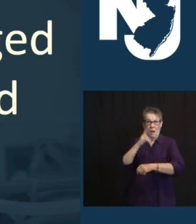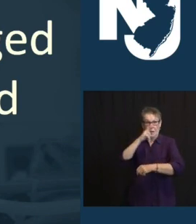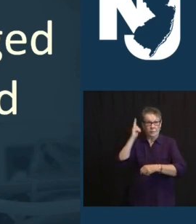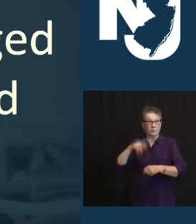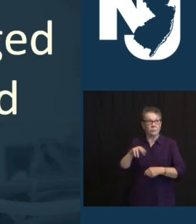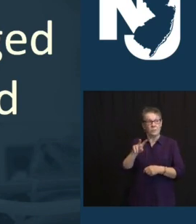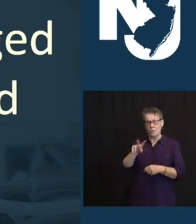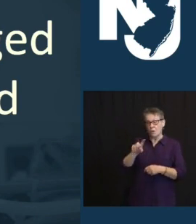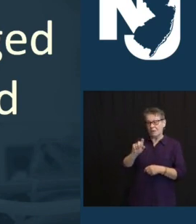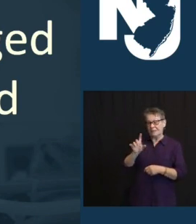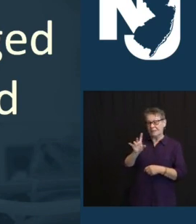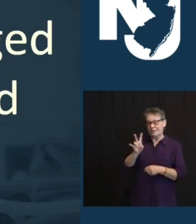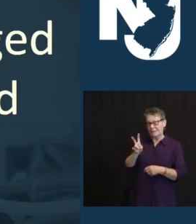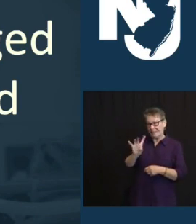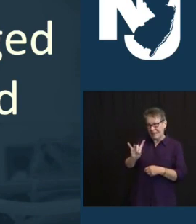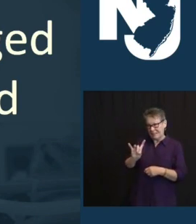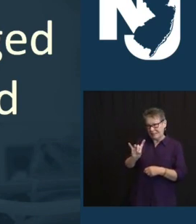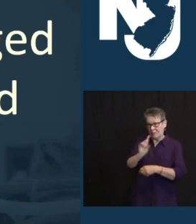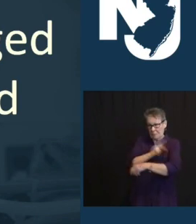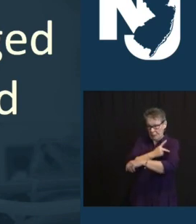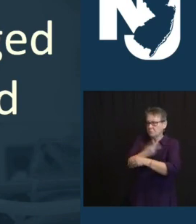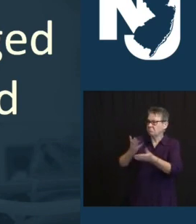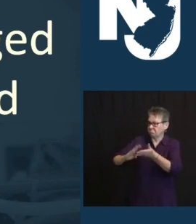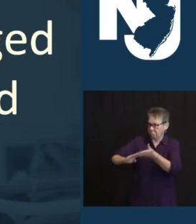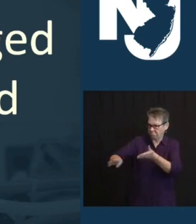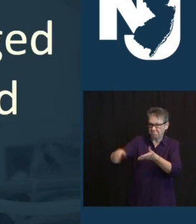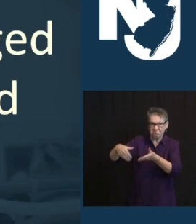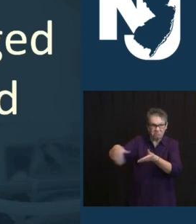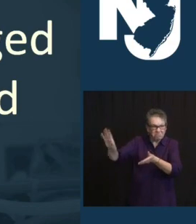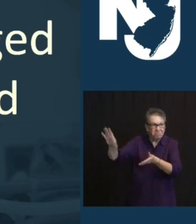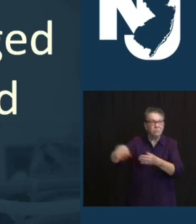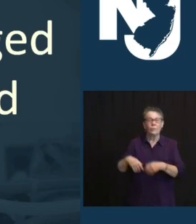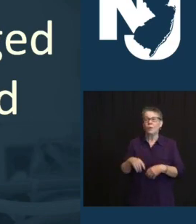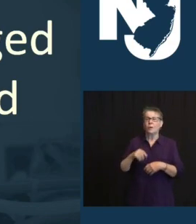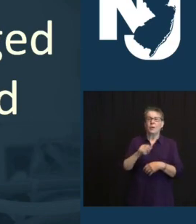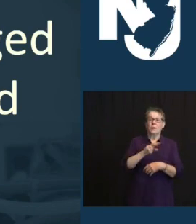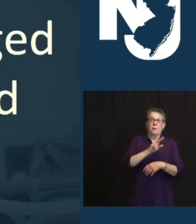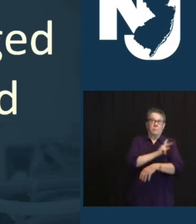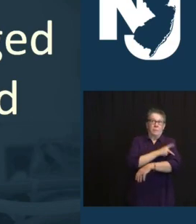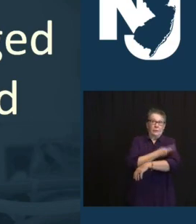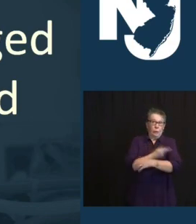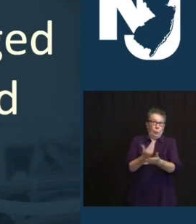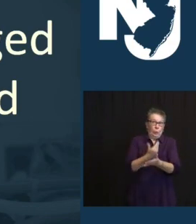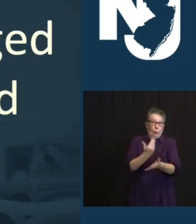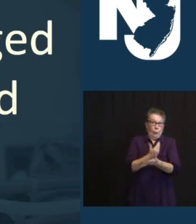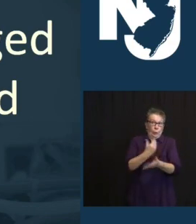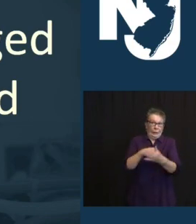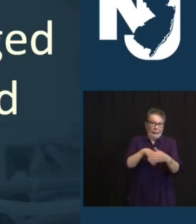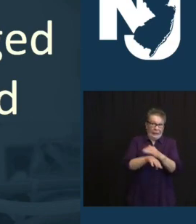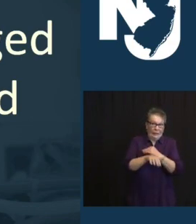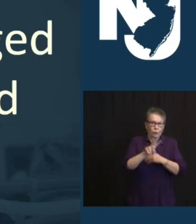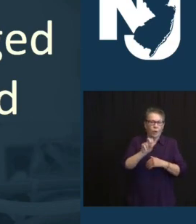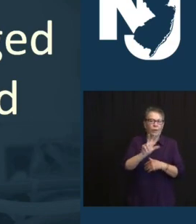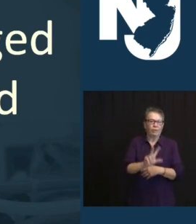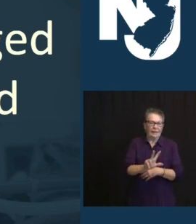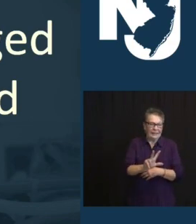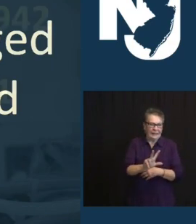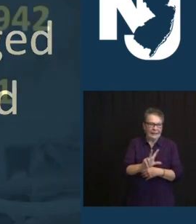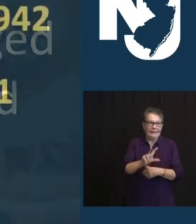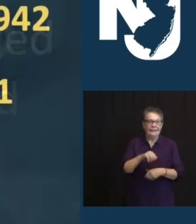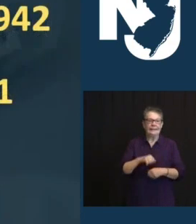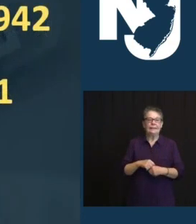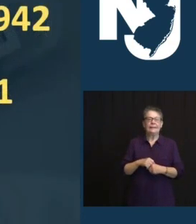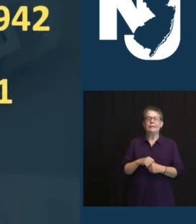COMPARING APPLES AND ORANGES BECAUSE THESE ARE NOT CONFIRMED. HOSPITALS REPORTED 26 LOSSES OF LIVES. HOWEVER, WE CAN